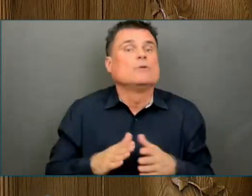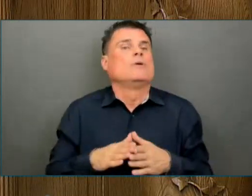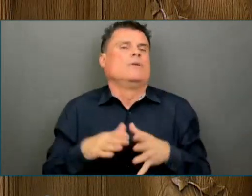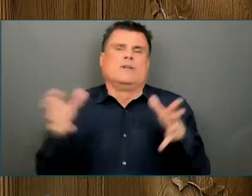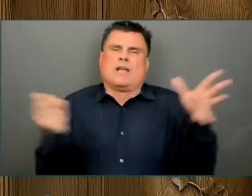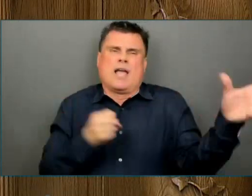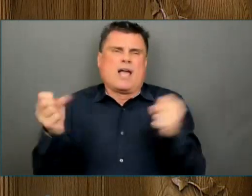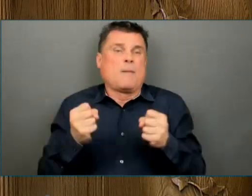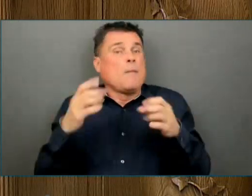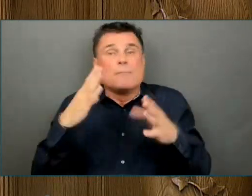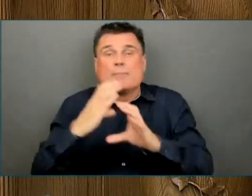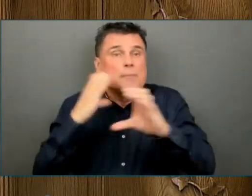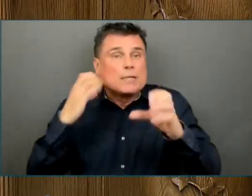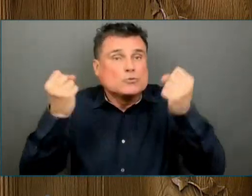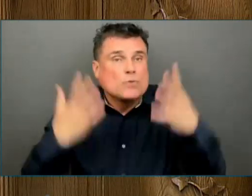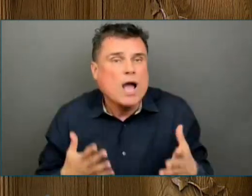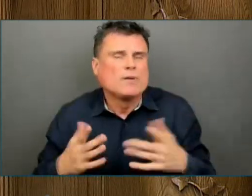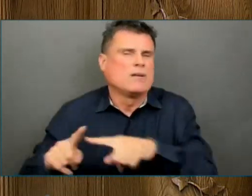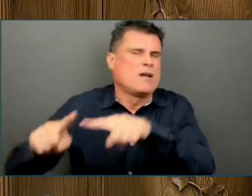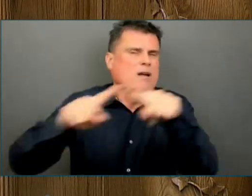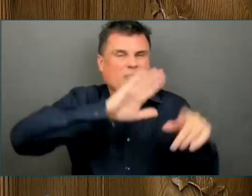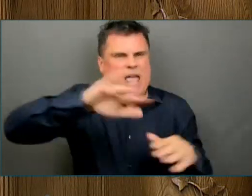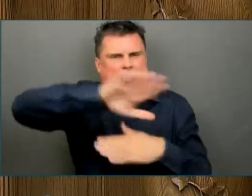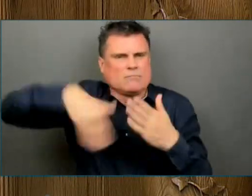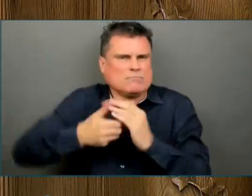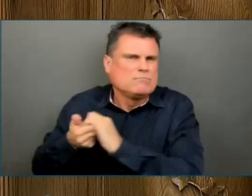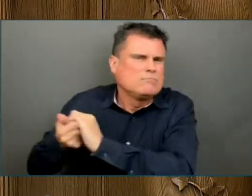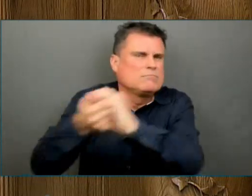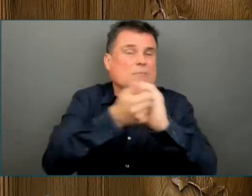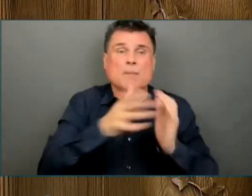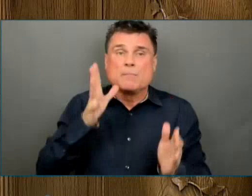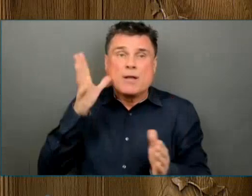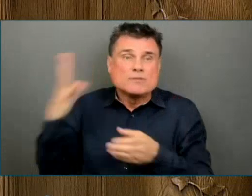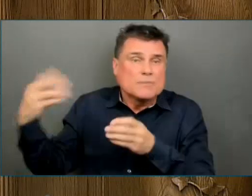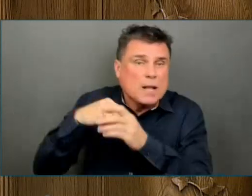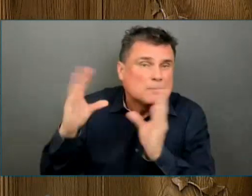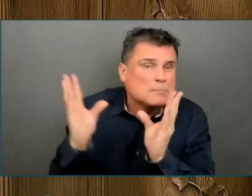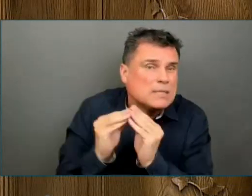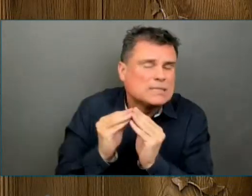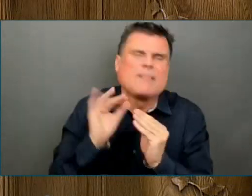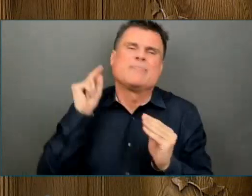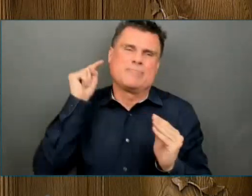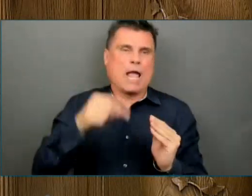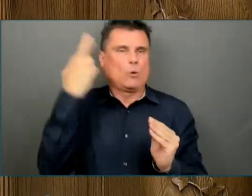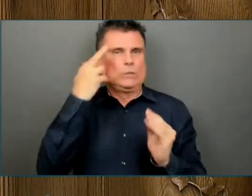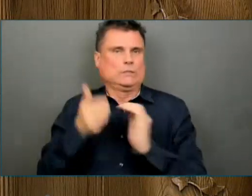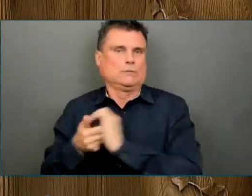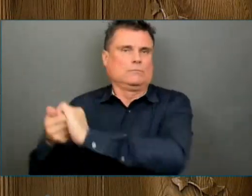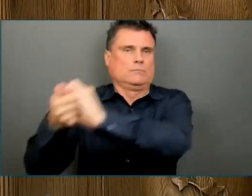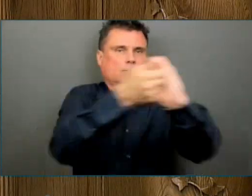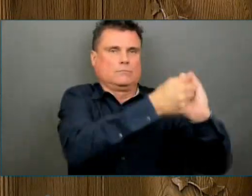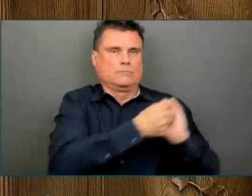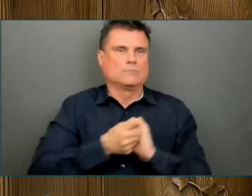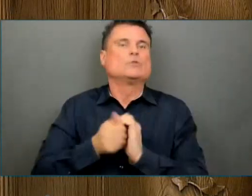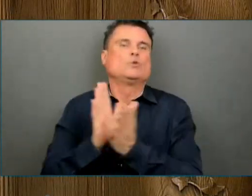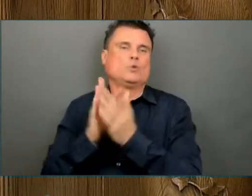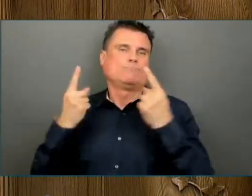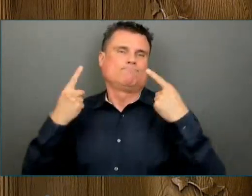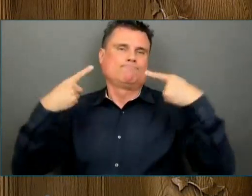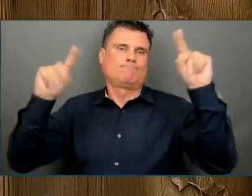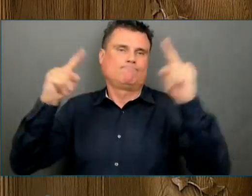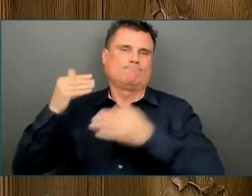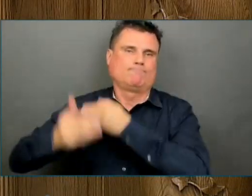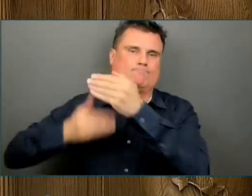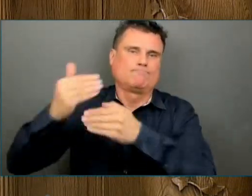counsellors. Your government has worked closely with all stakeholders, and with the federal government, to provide nearly